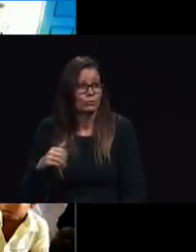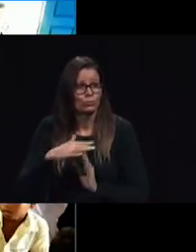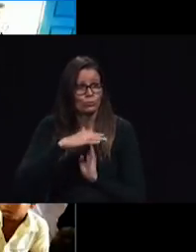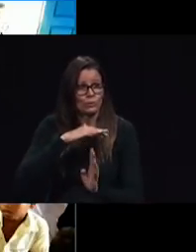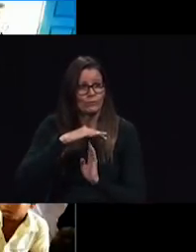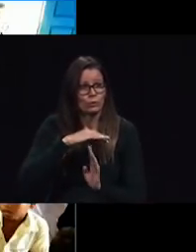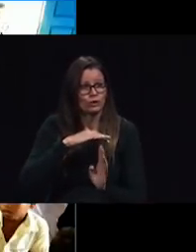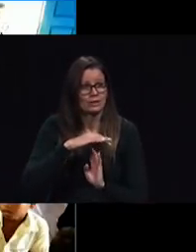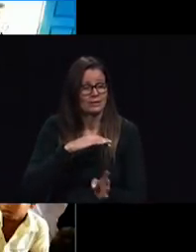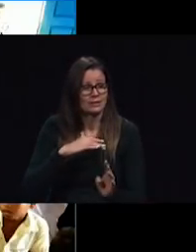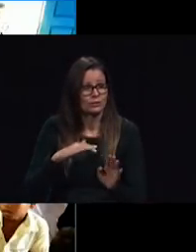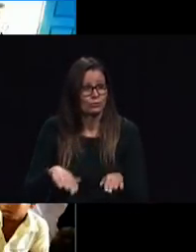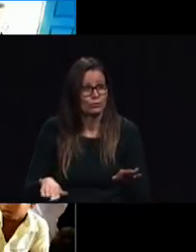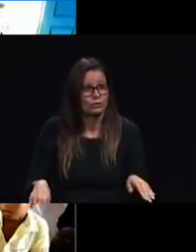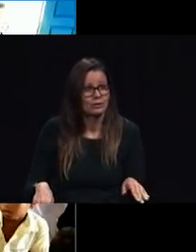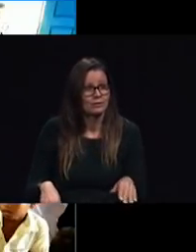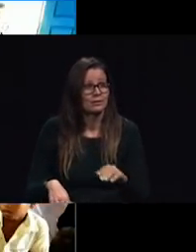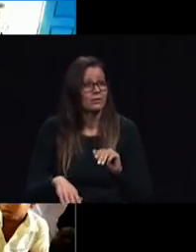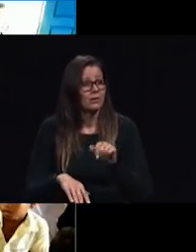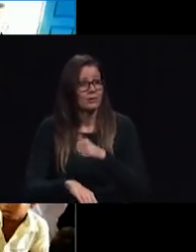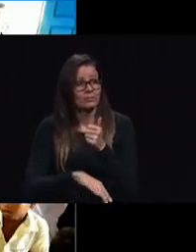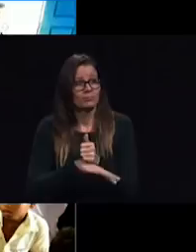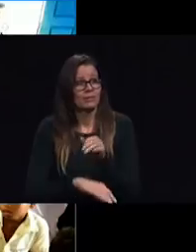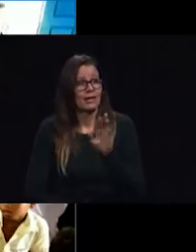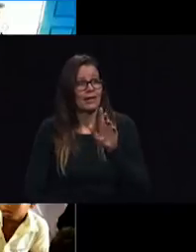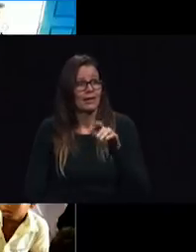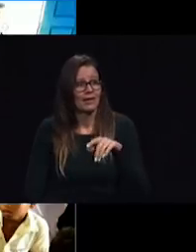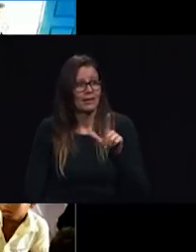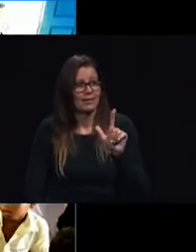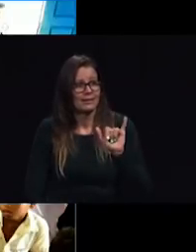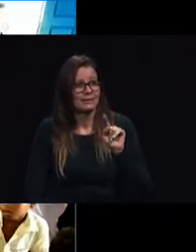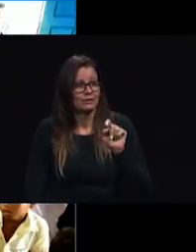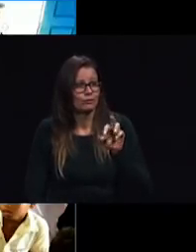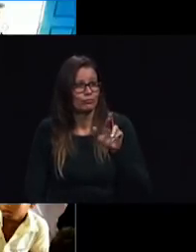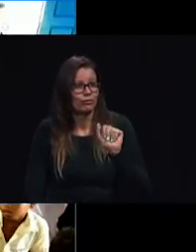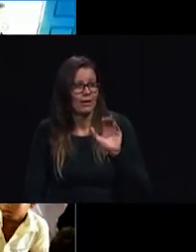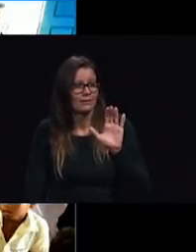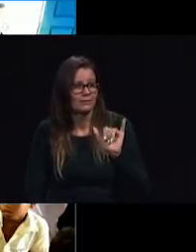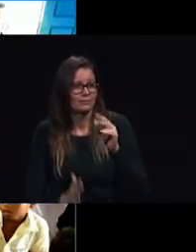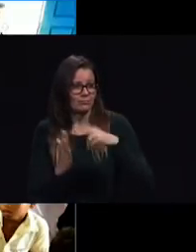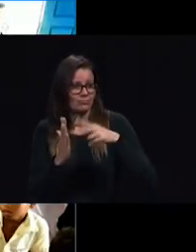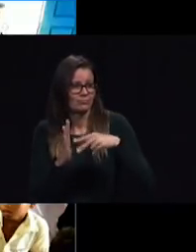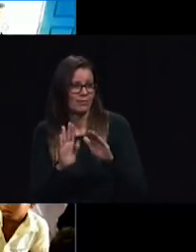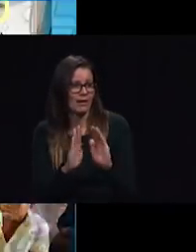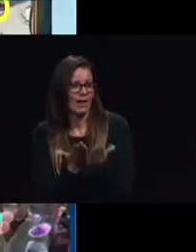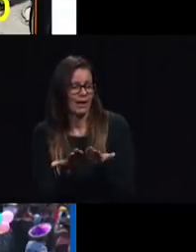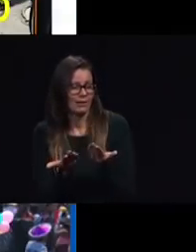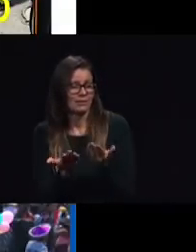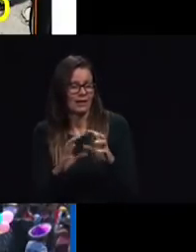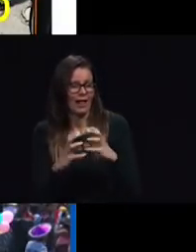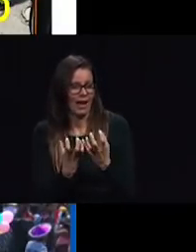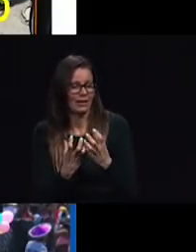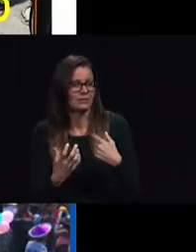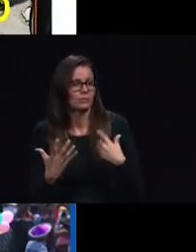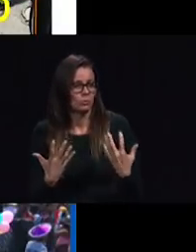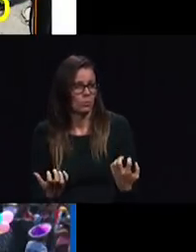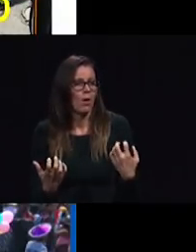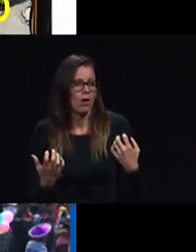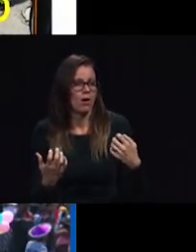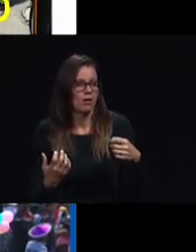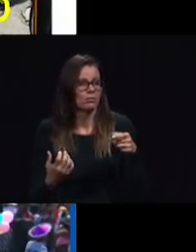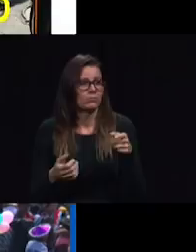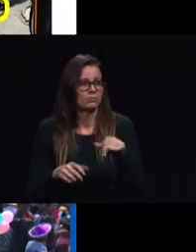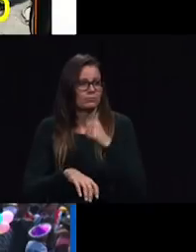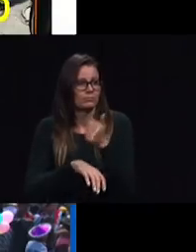literacy classes the one I visited in Cambodia and we're seeing many of them being shared the